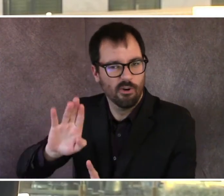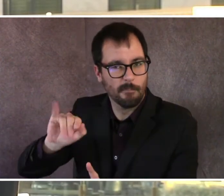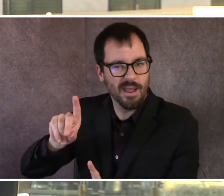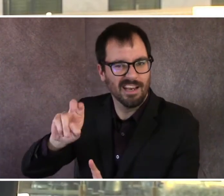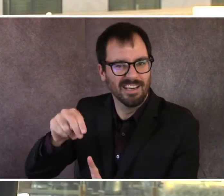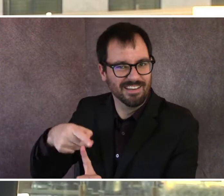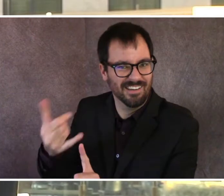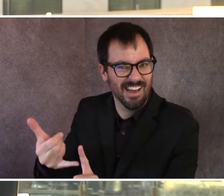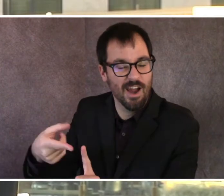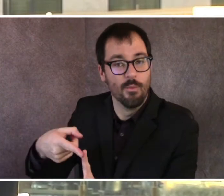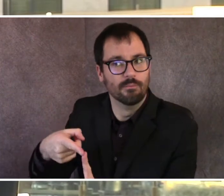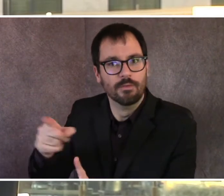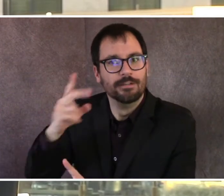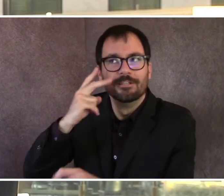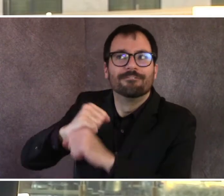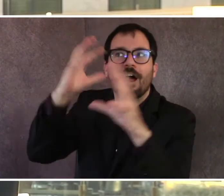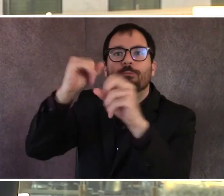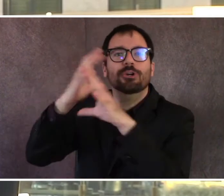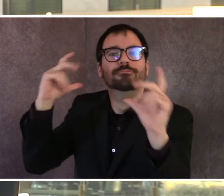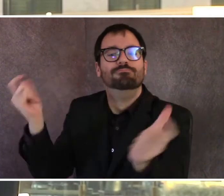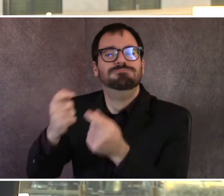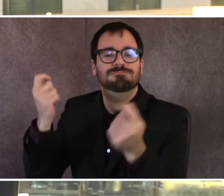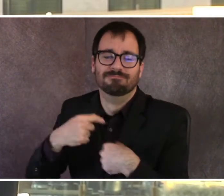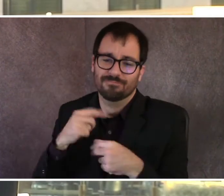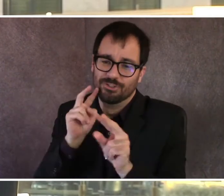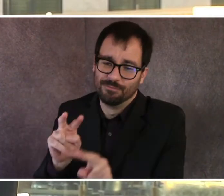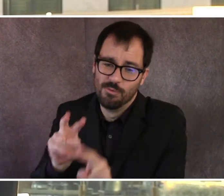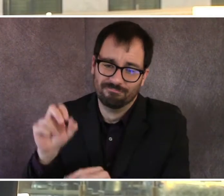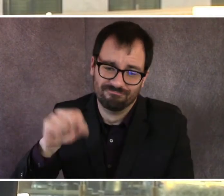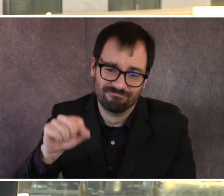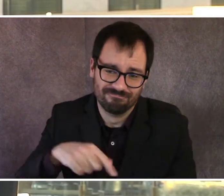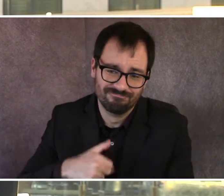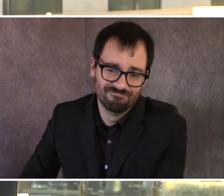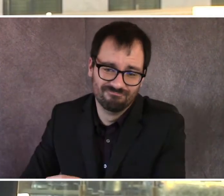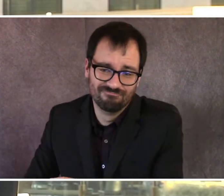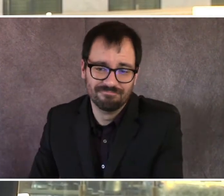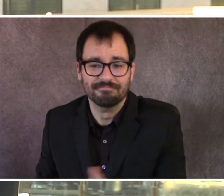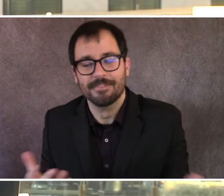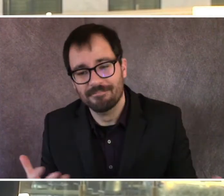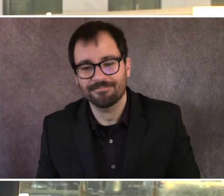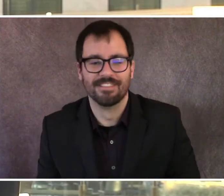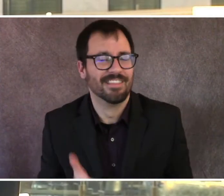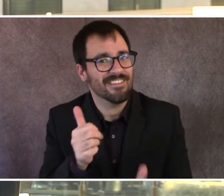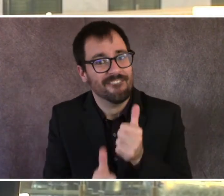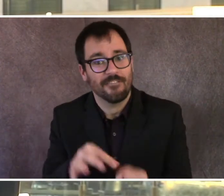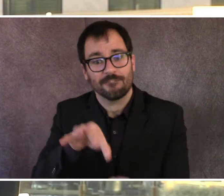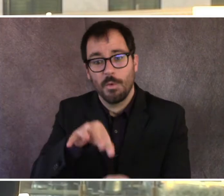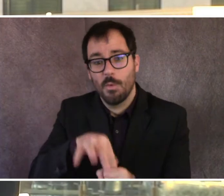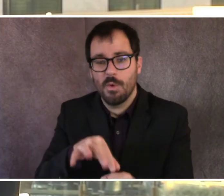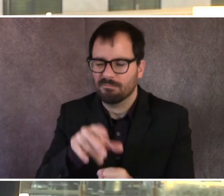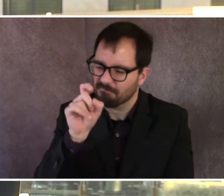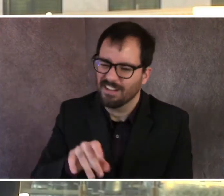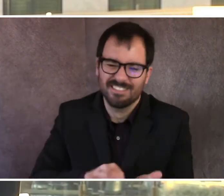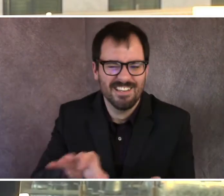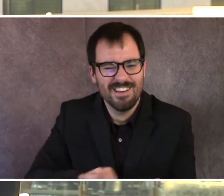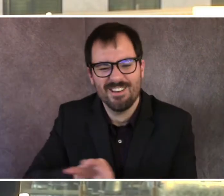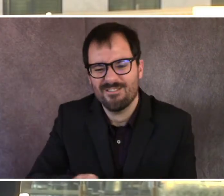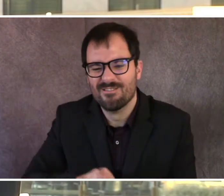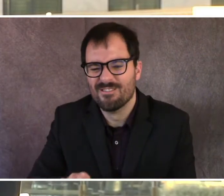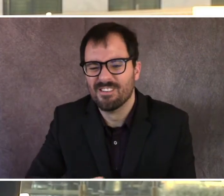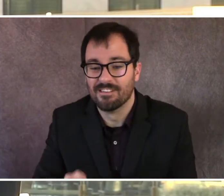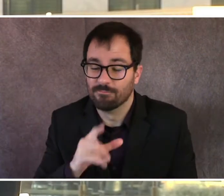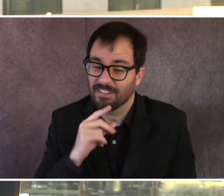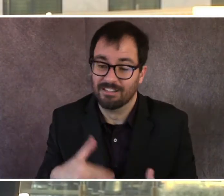well, uh, you know, every vote has to be counted. And what's really remarkable when you think about the pandemic, how it's really